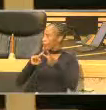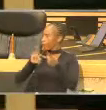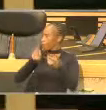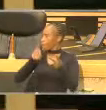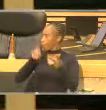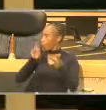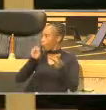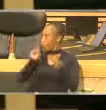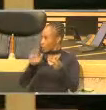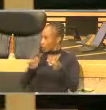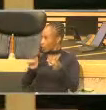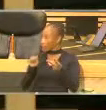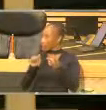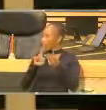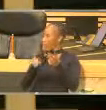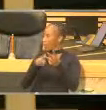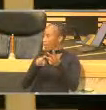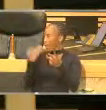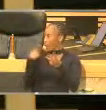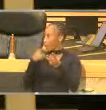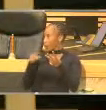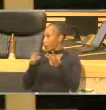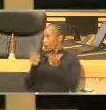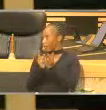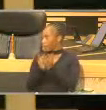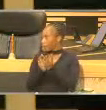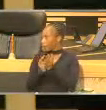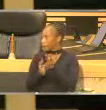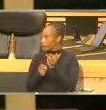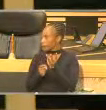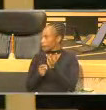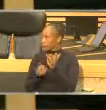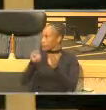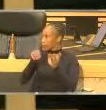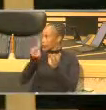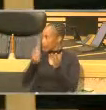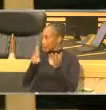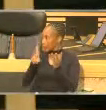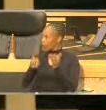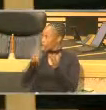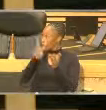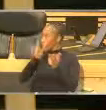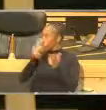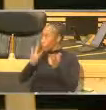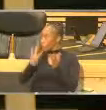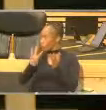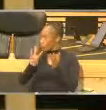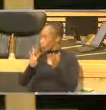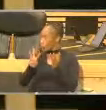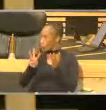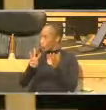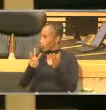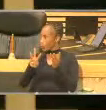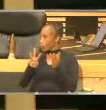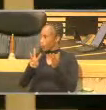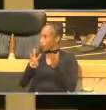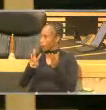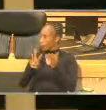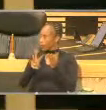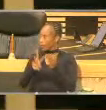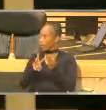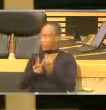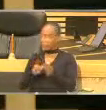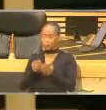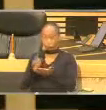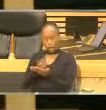flew down to PU. met last week and I met with the MD of VW. The trust of the